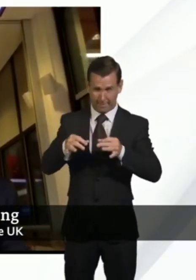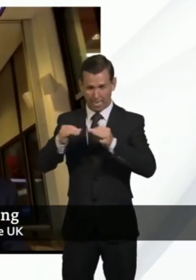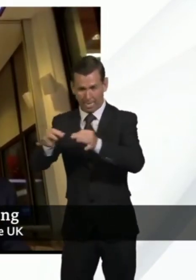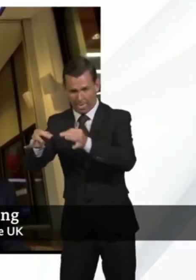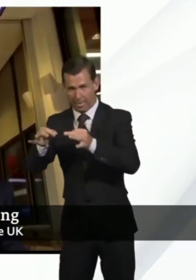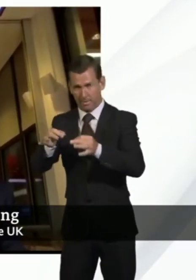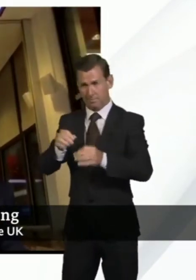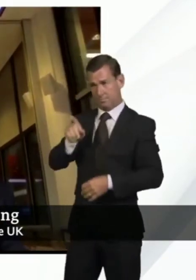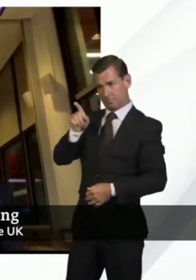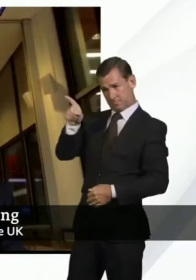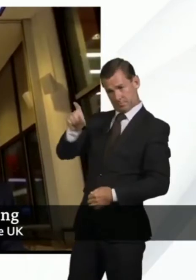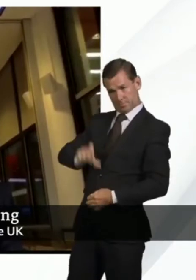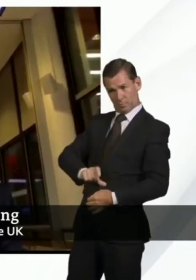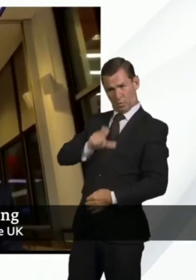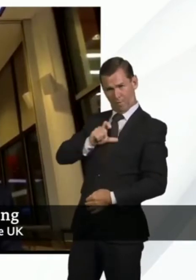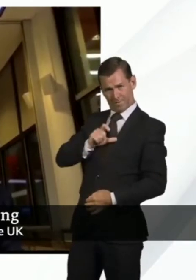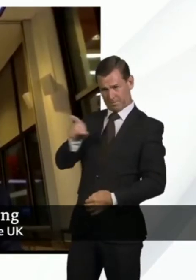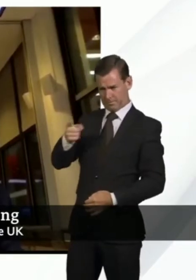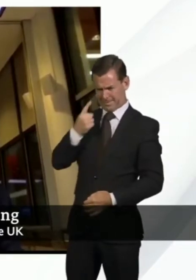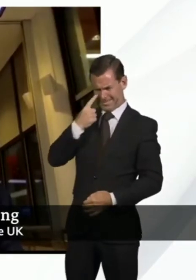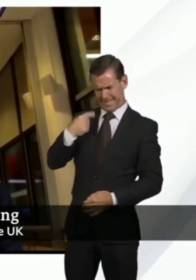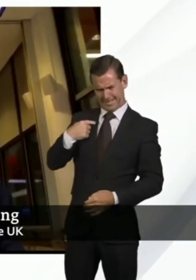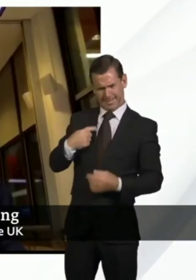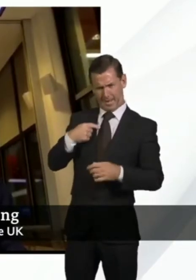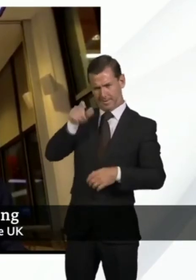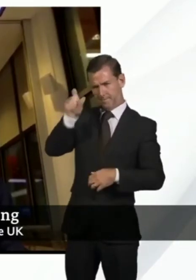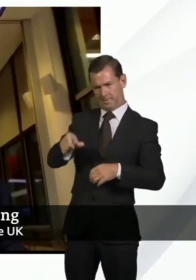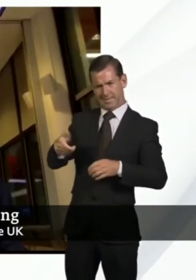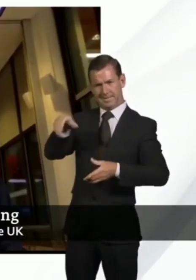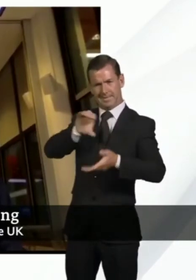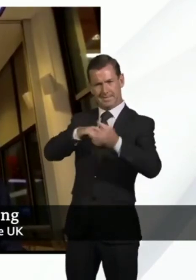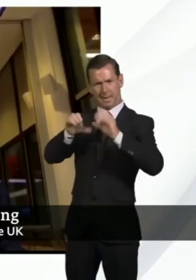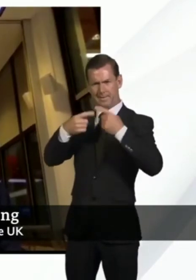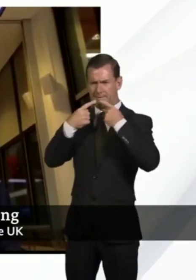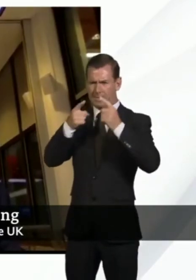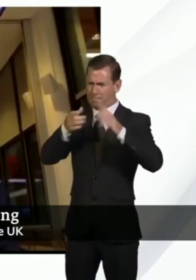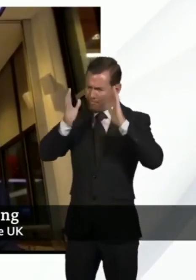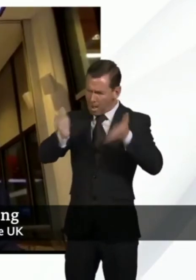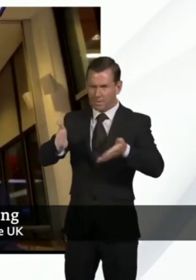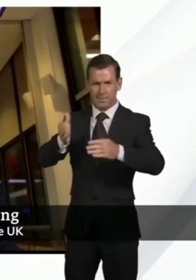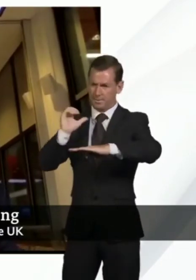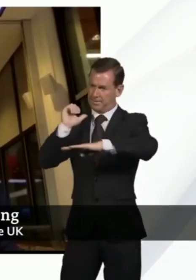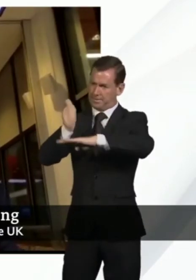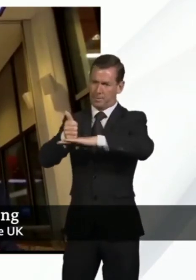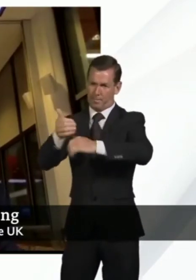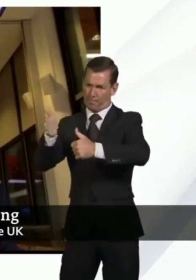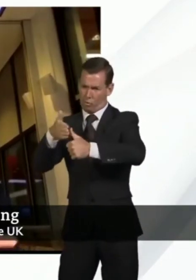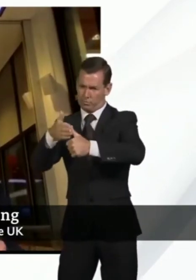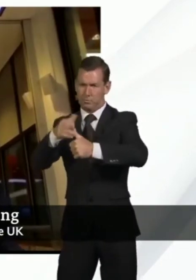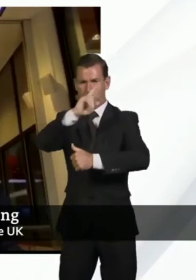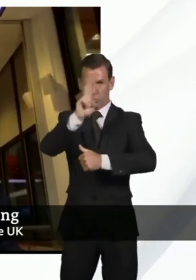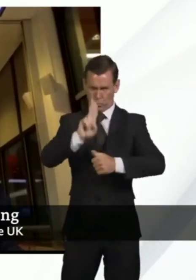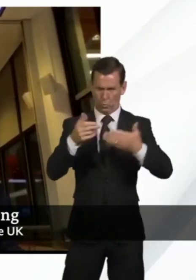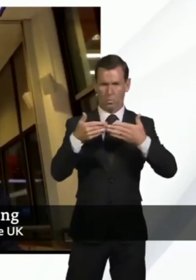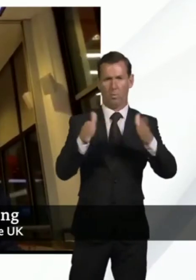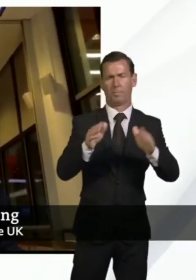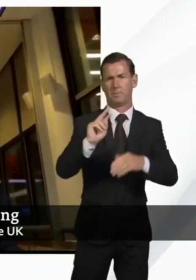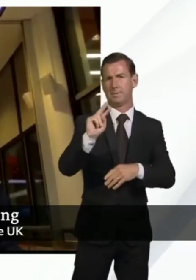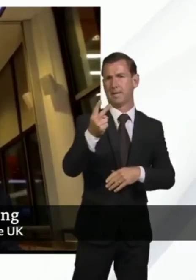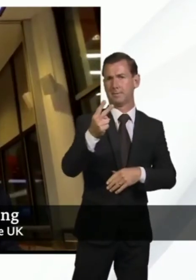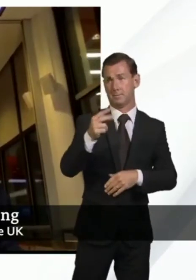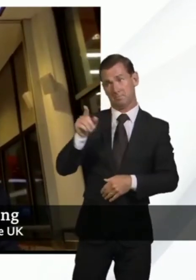McLean conditions will be met, given that there are concerns over the app, and whilst there will be 25